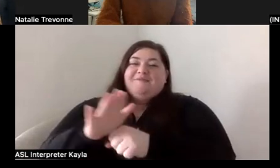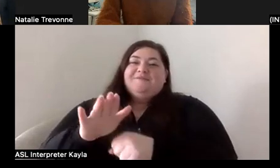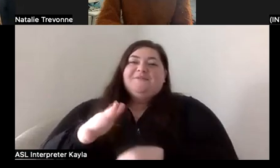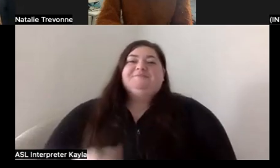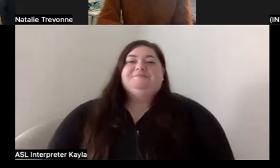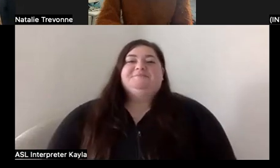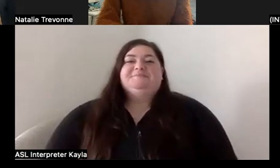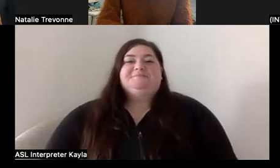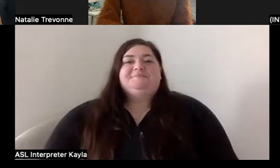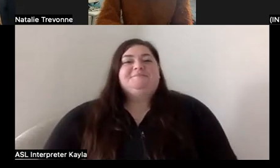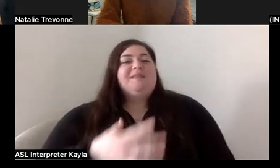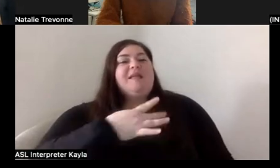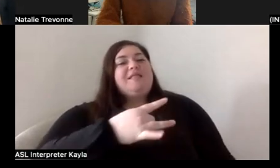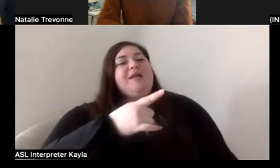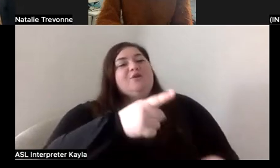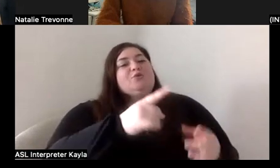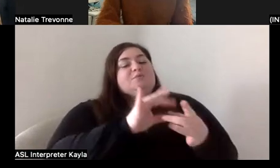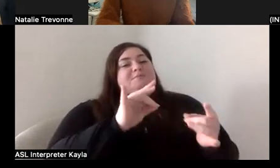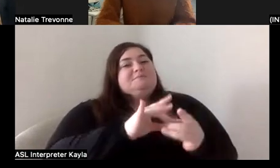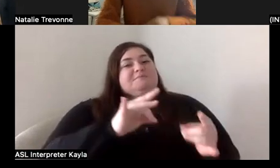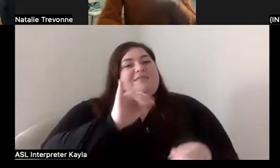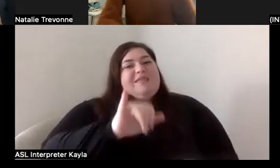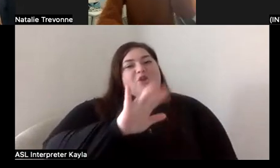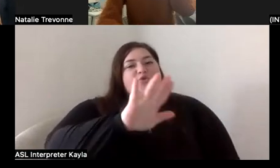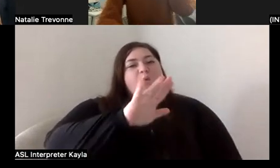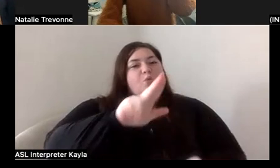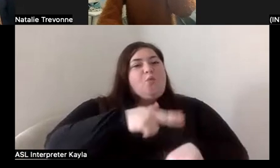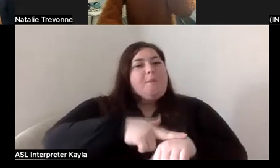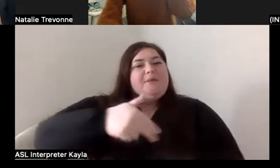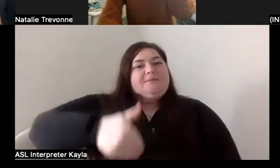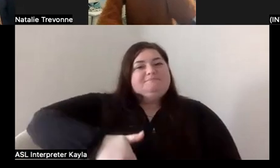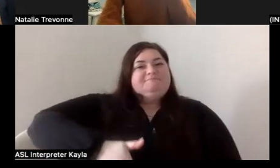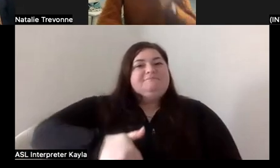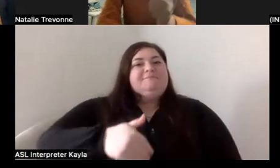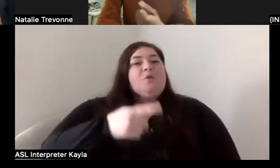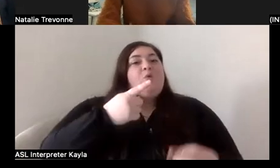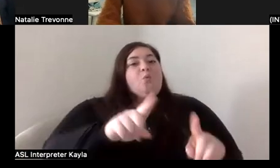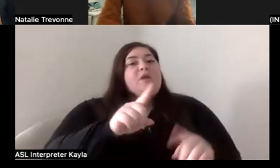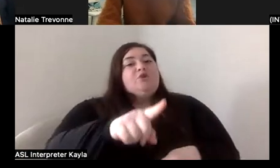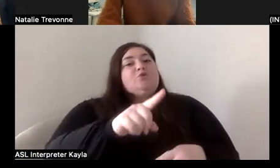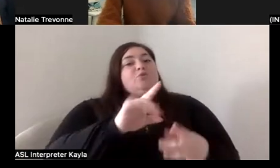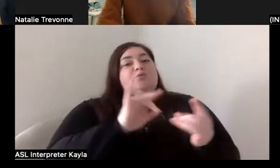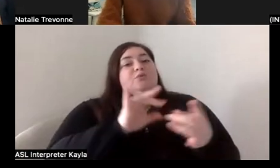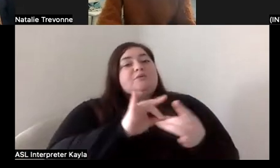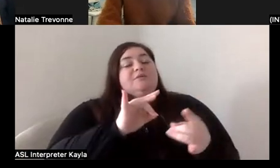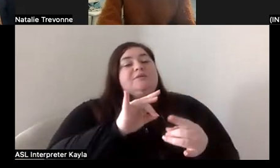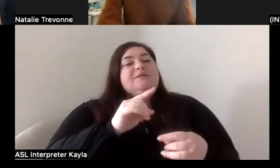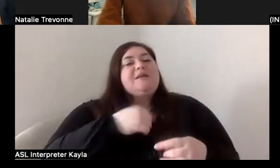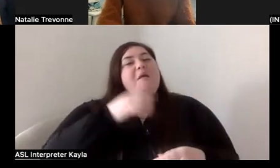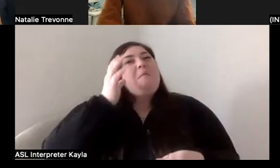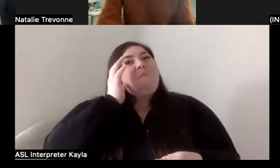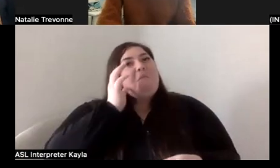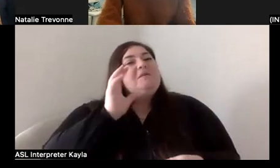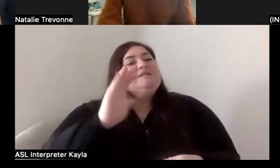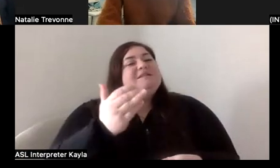I like how you said it was instinctual because as you were talking, I was, like, thinking that it sounds like entertainment was a